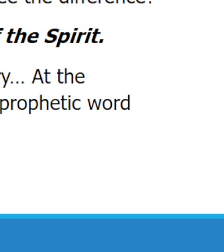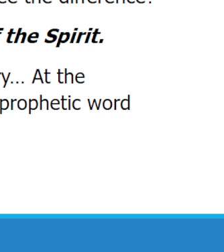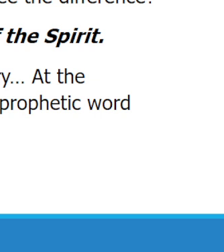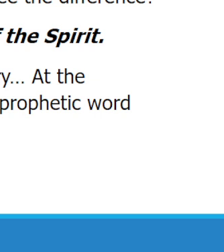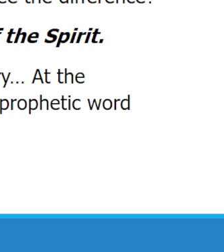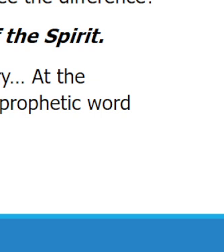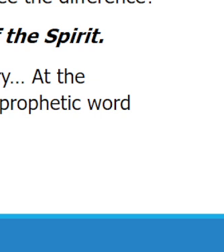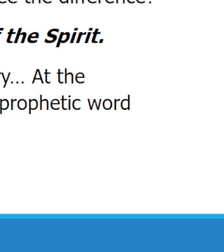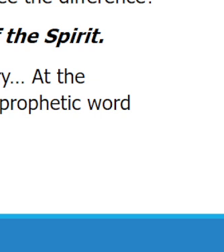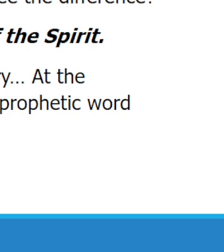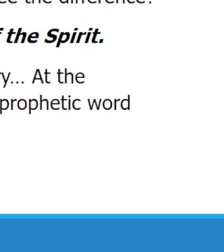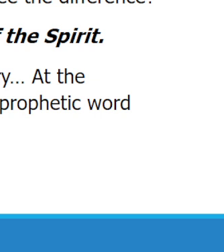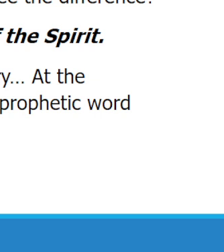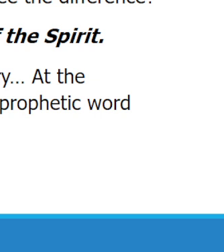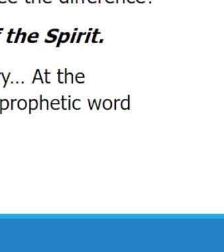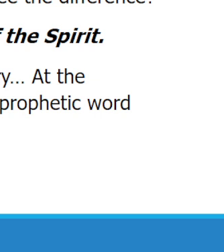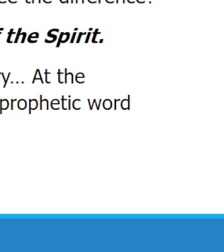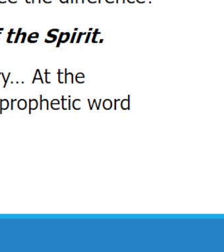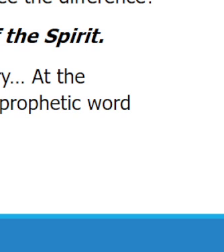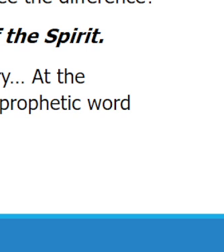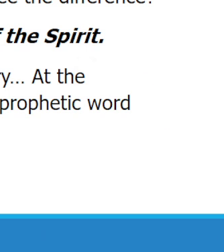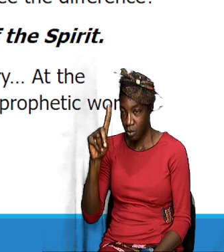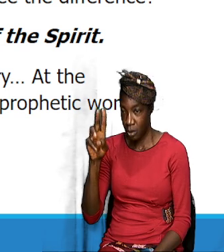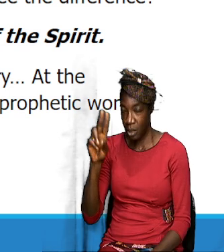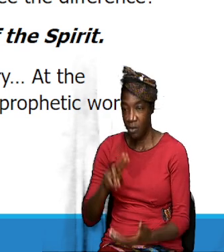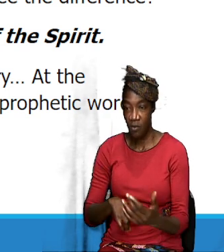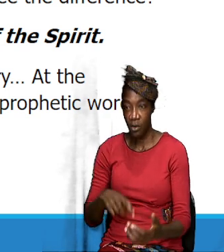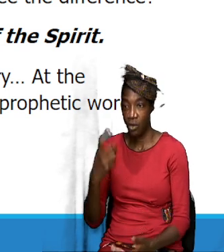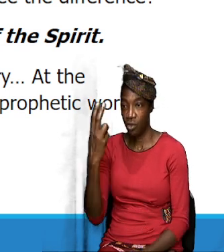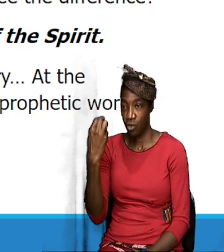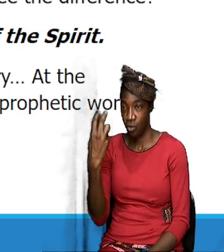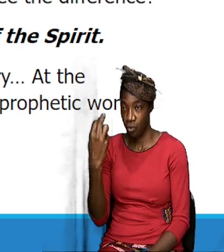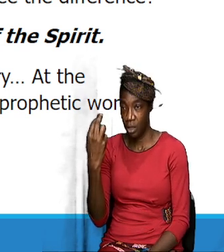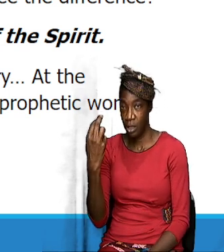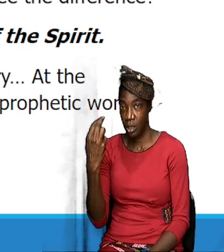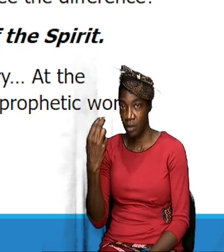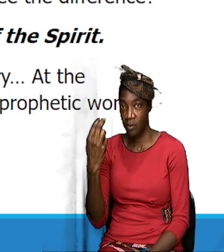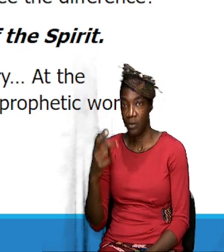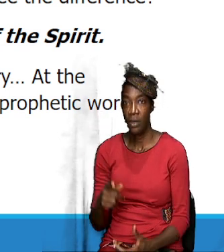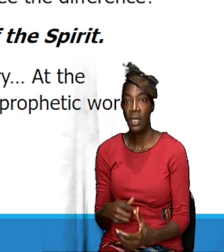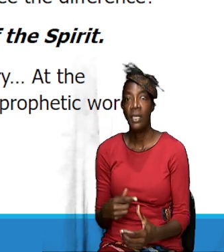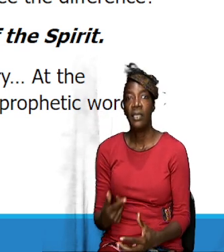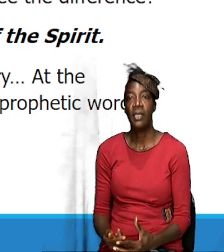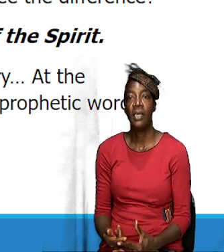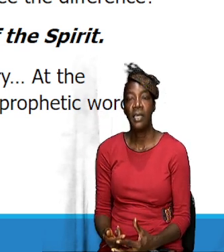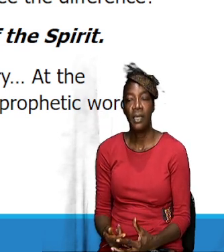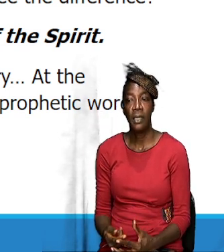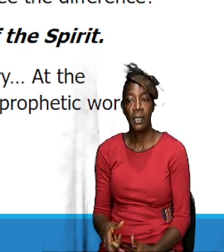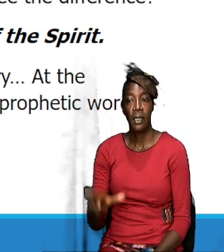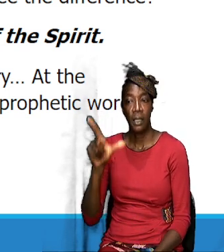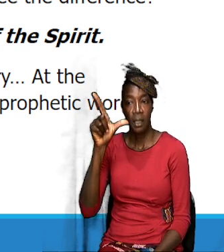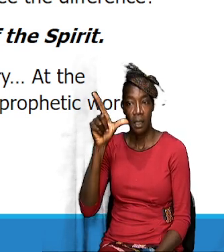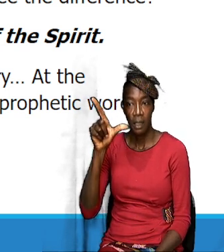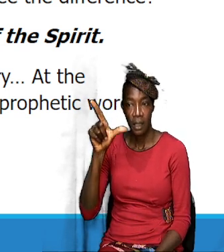1 and verse 12 also we are gonna be reading Luke